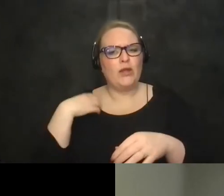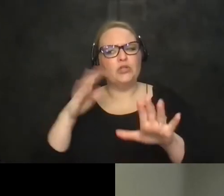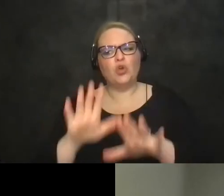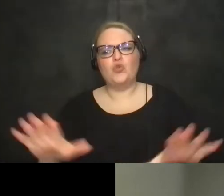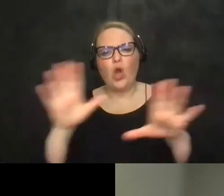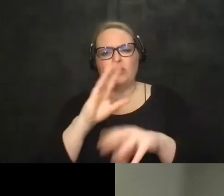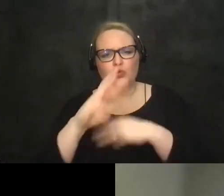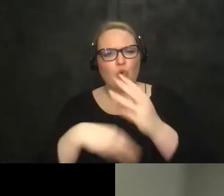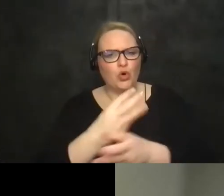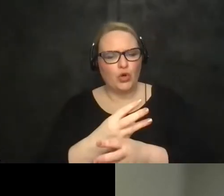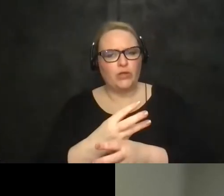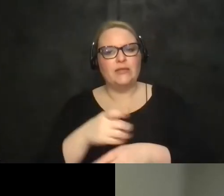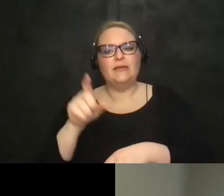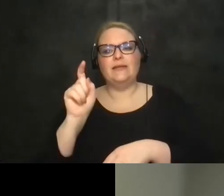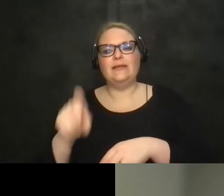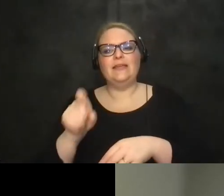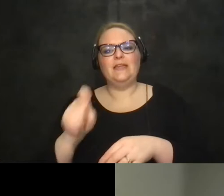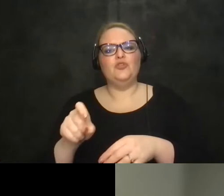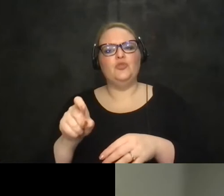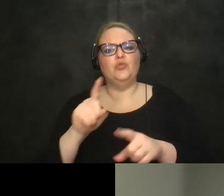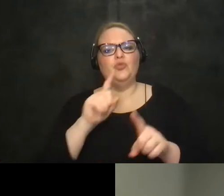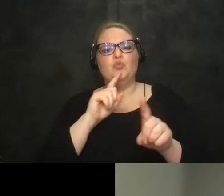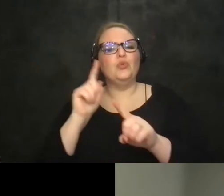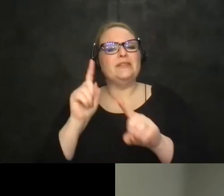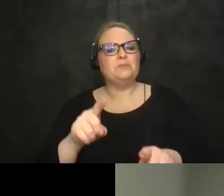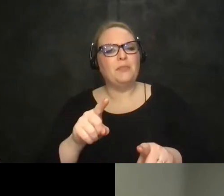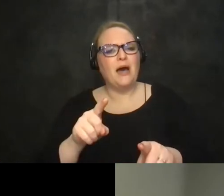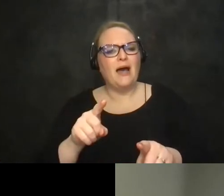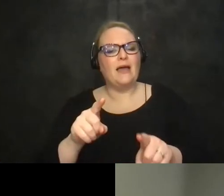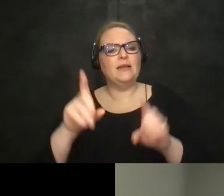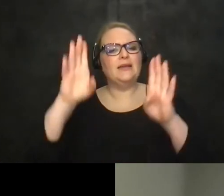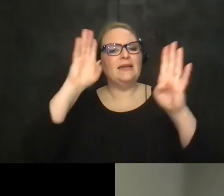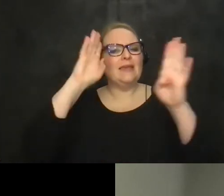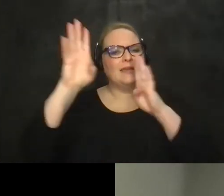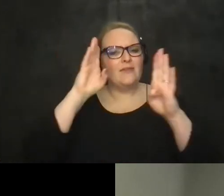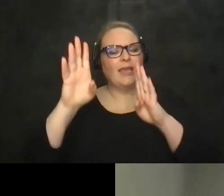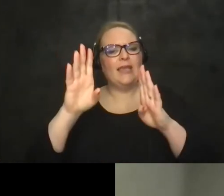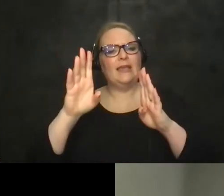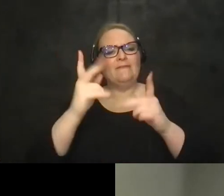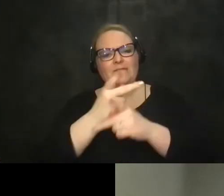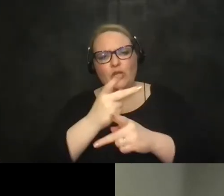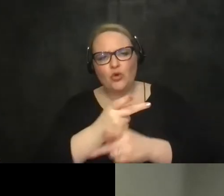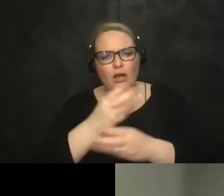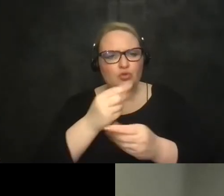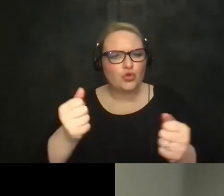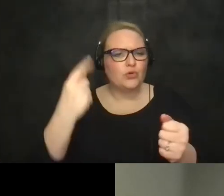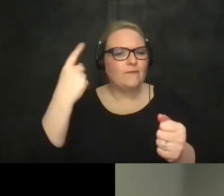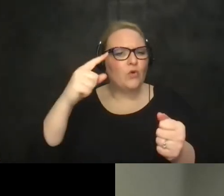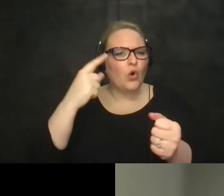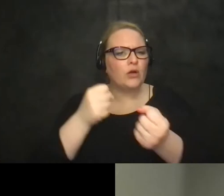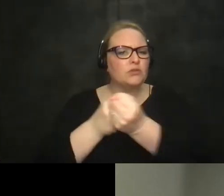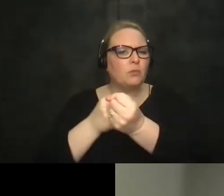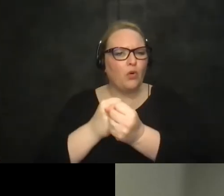um needing to respond innovate and find solution to support people